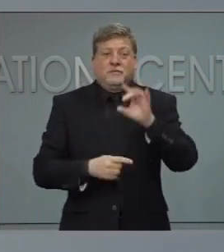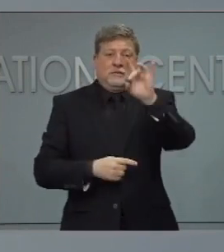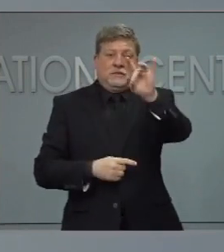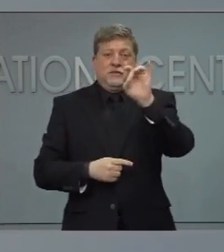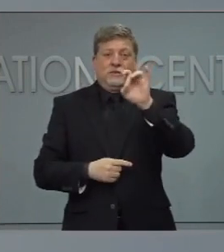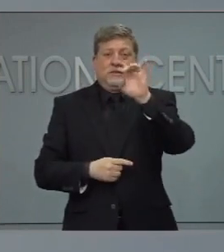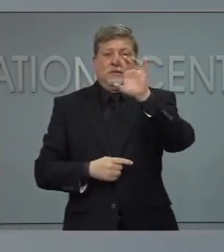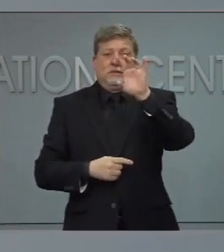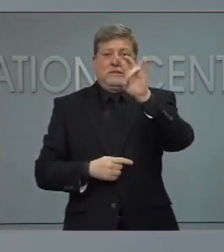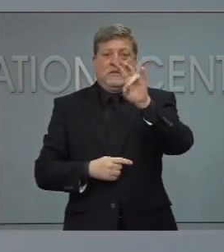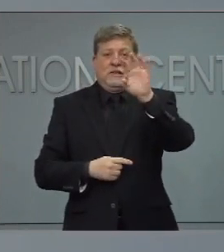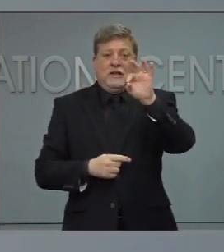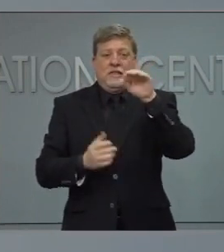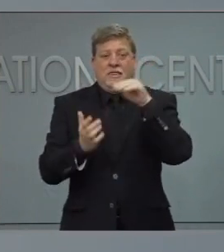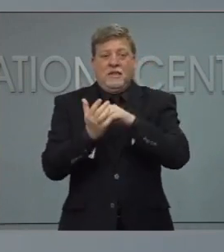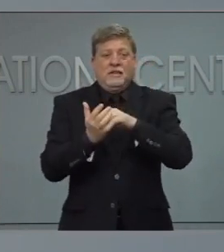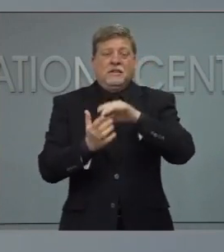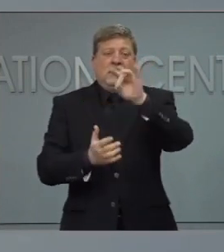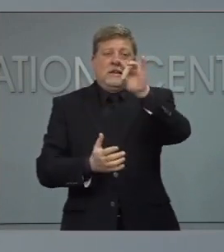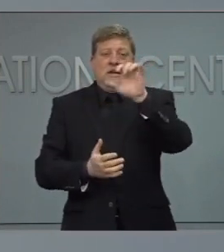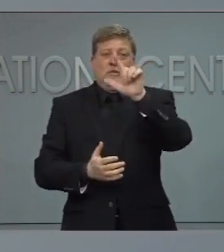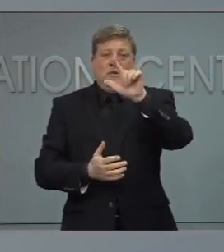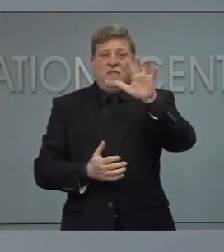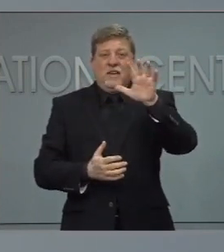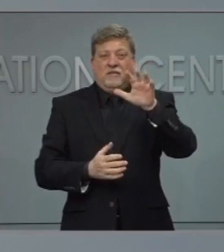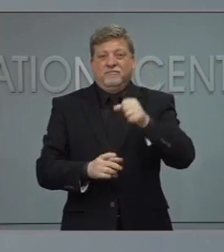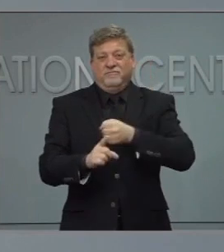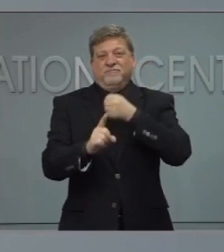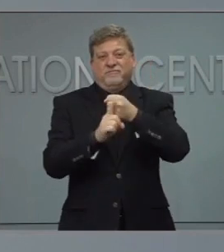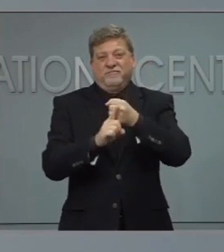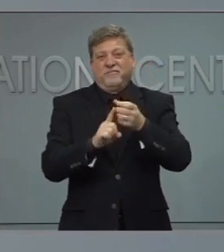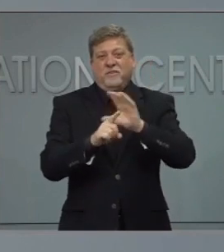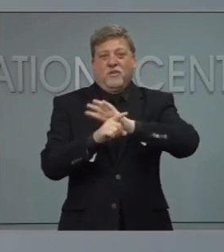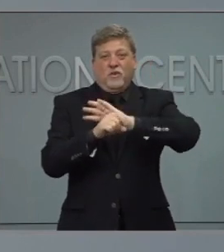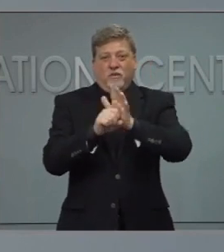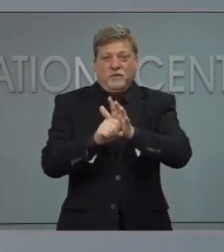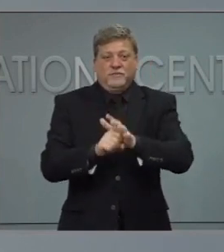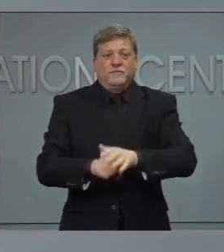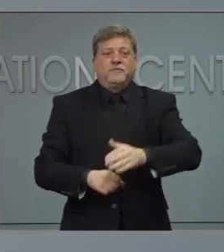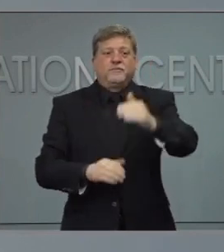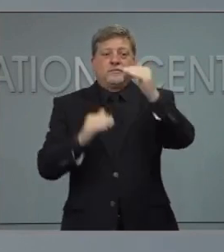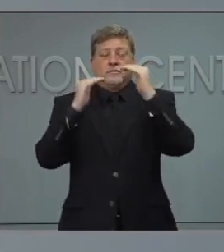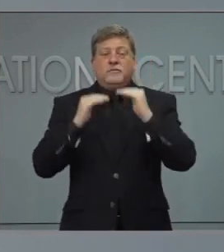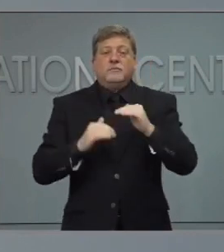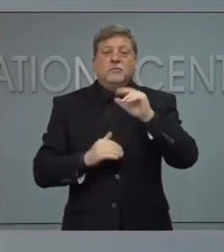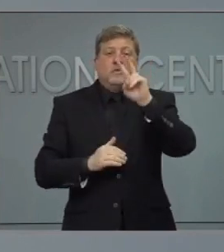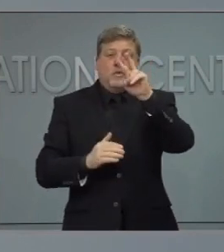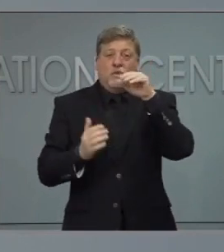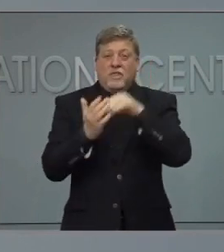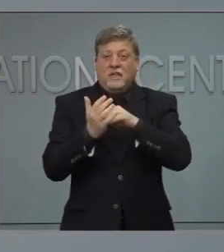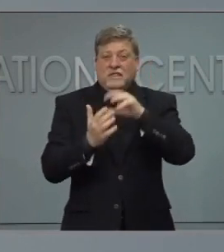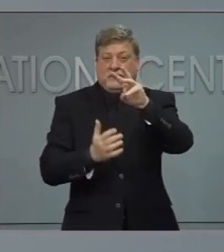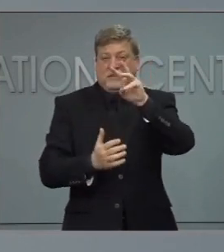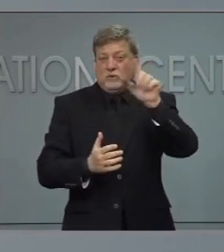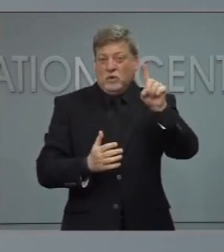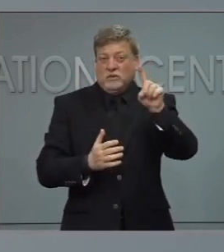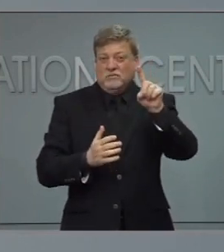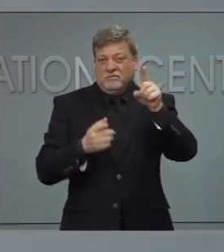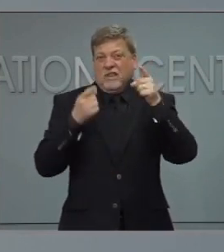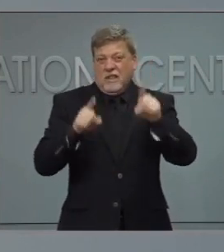879,825 COVID-19 cases, 2,061 new cases reported since yesterday,